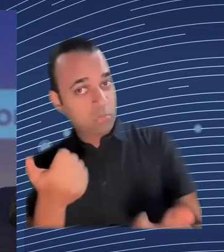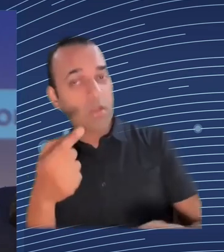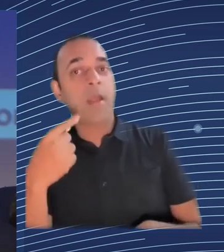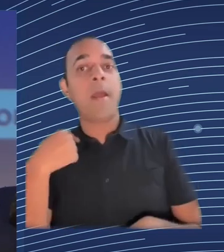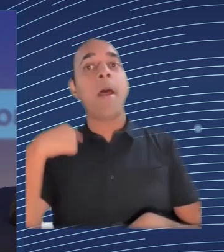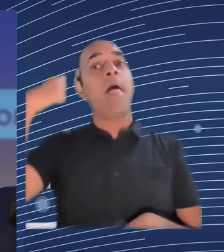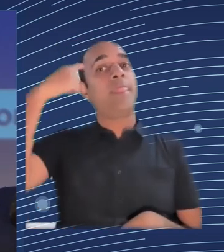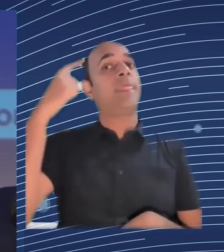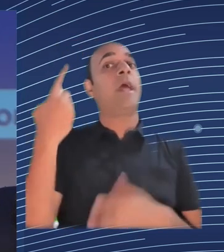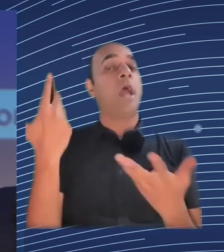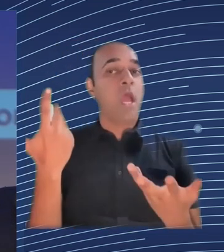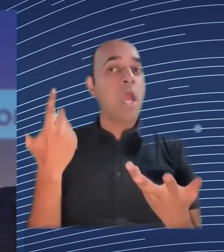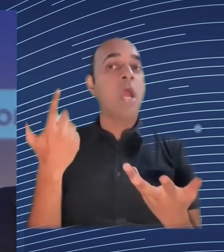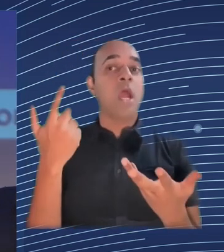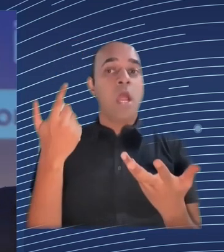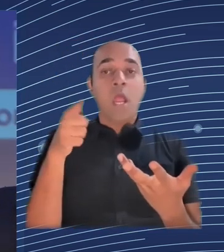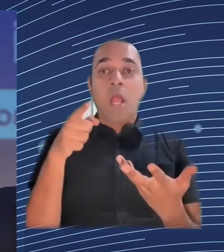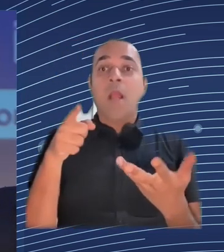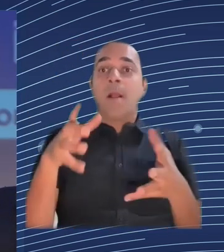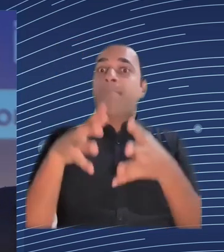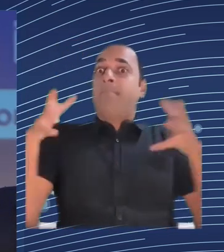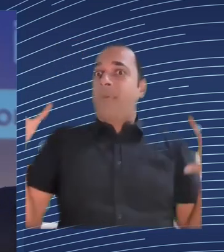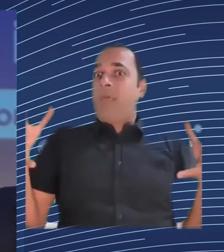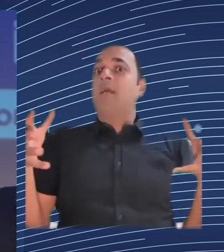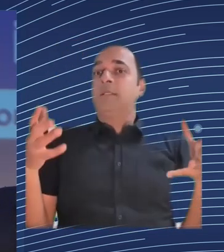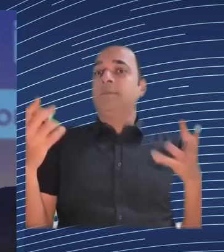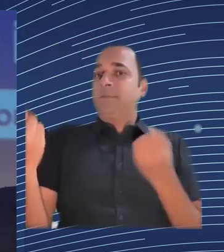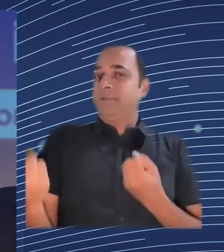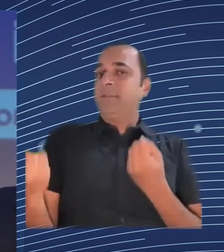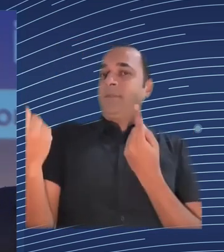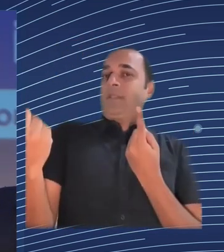comes back to three key things and we've talked about them a lot this morning